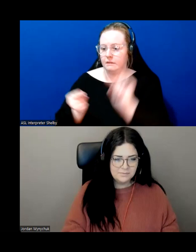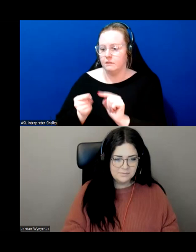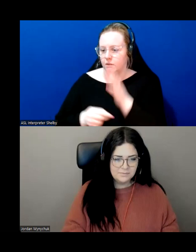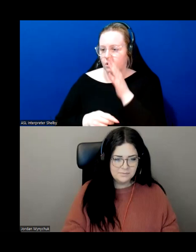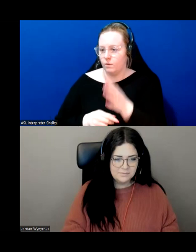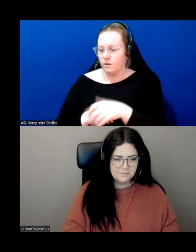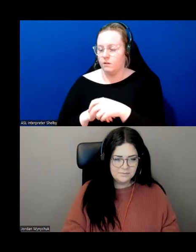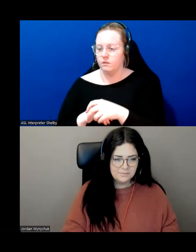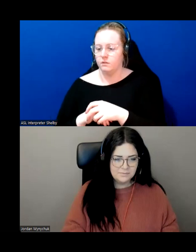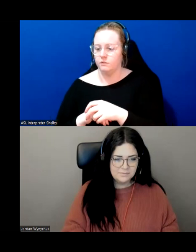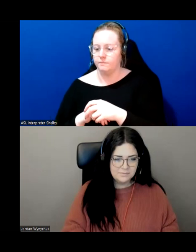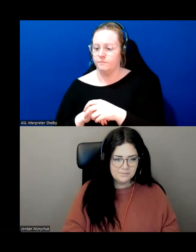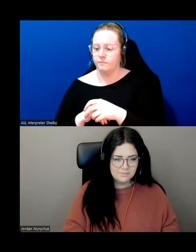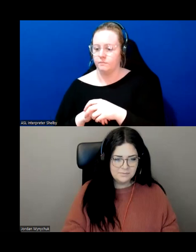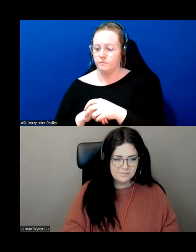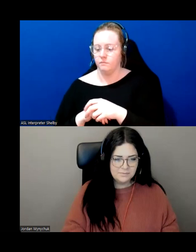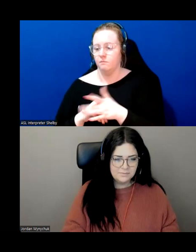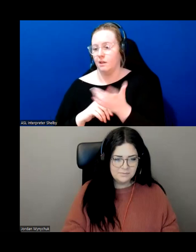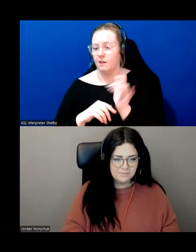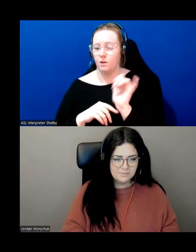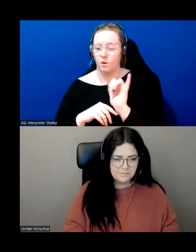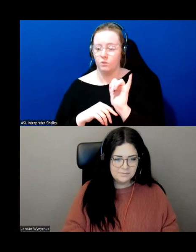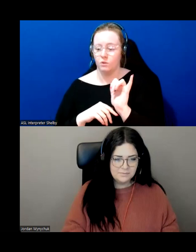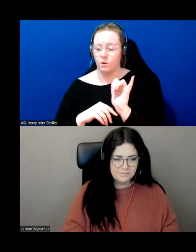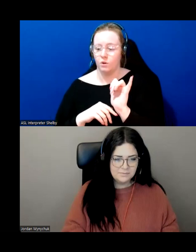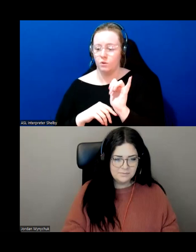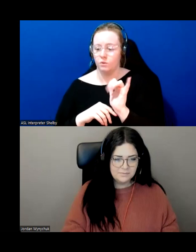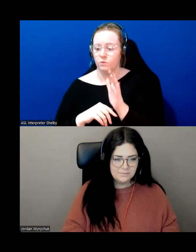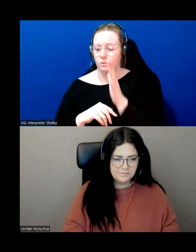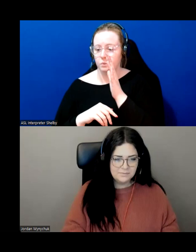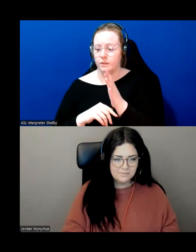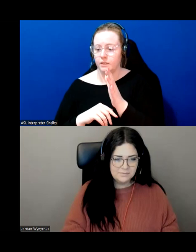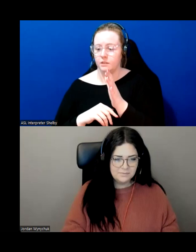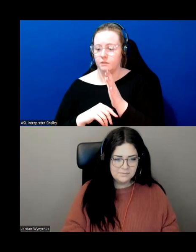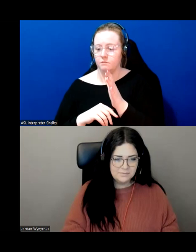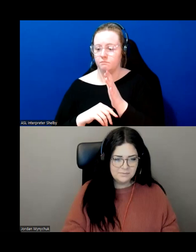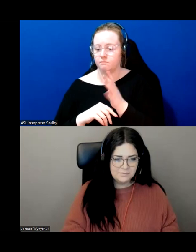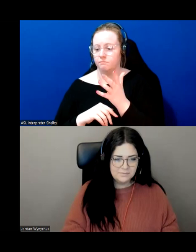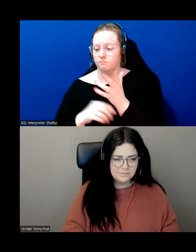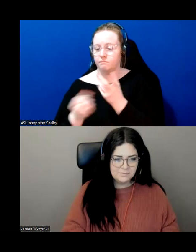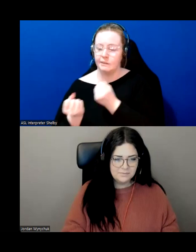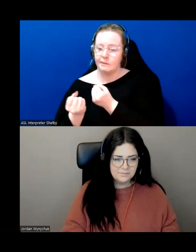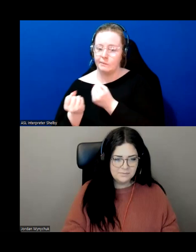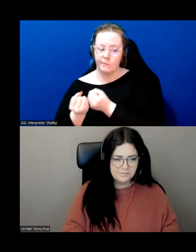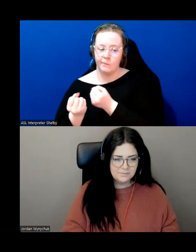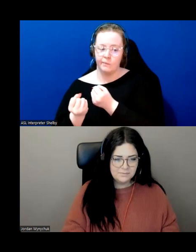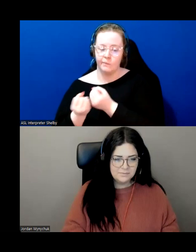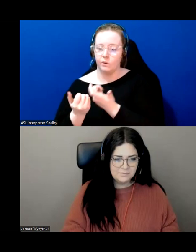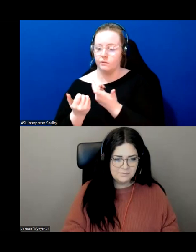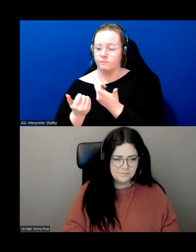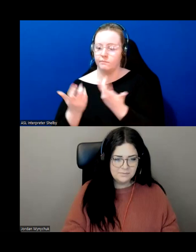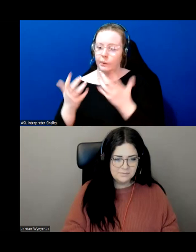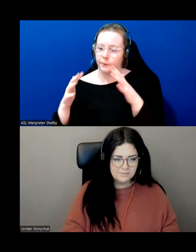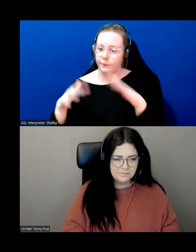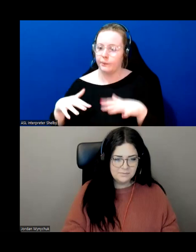falling it'll certainly uh um get peace of mind to your loved ones if if if you had a a a lifelong